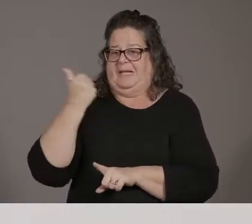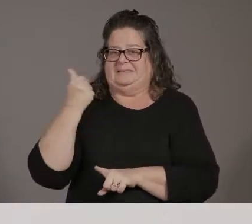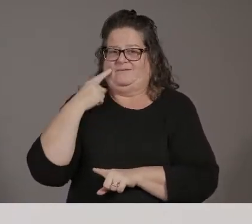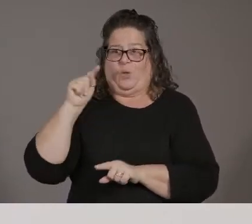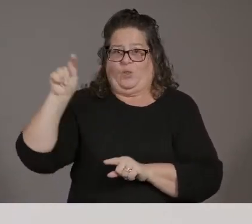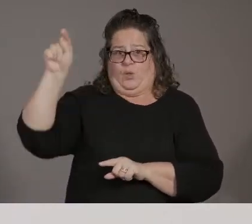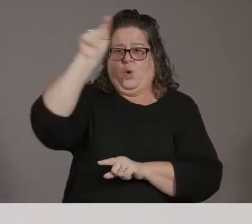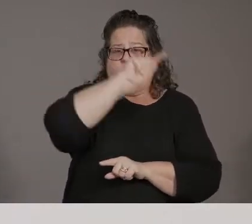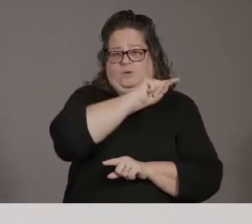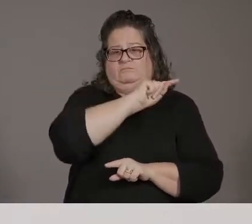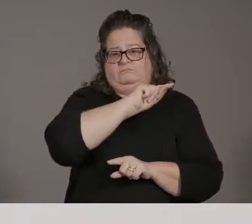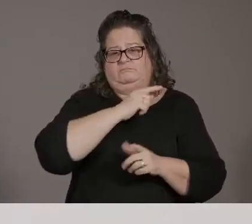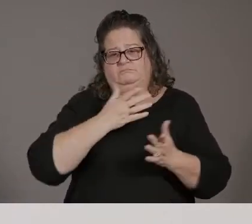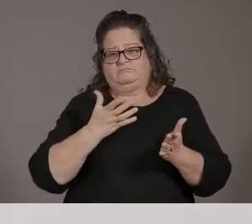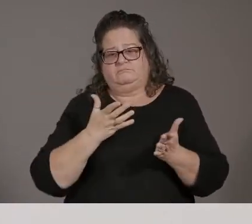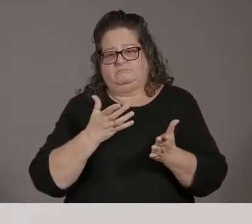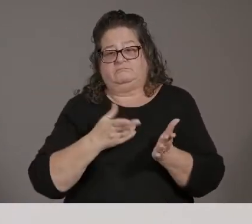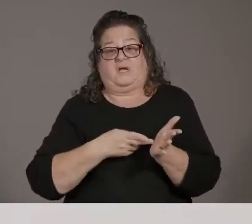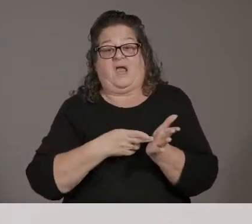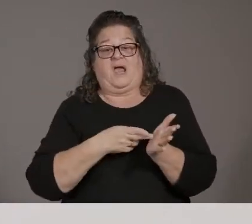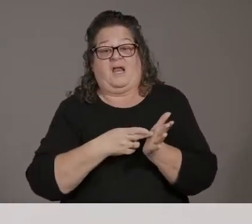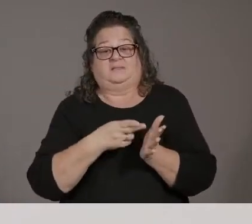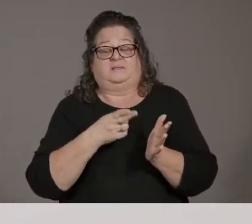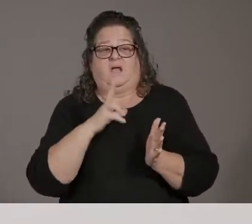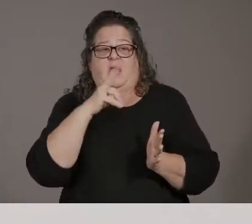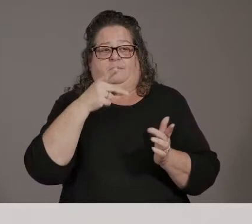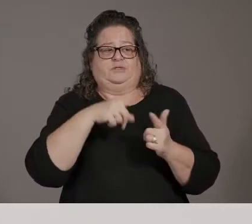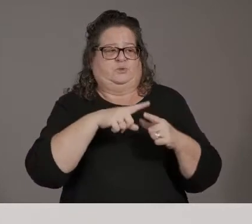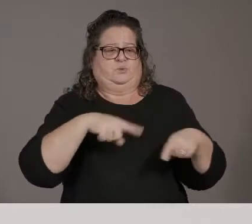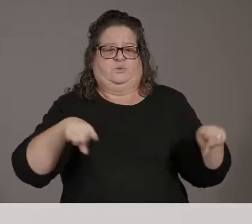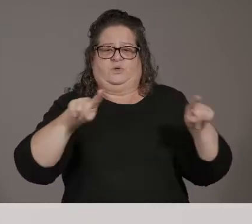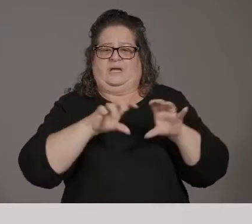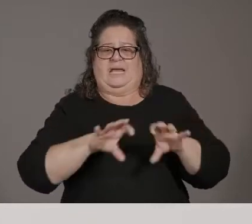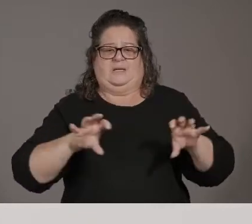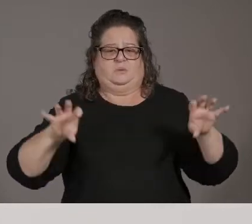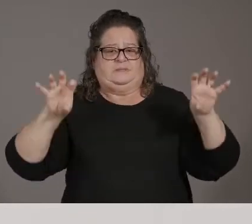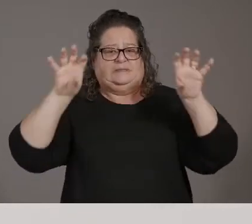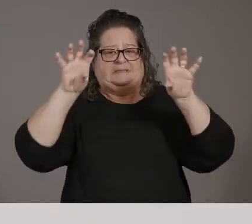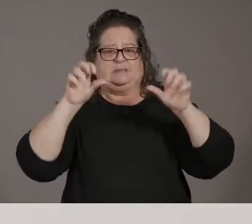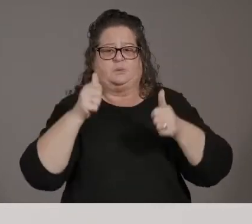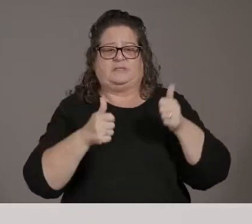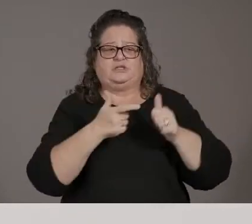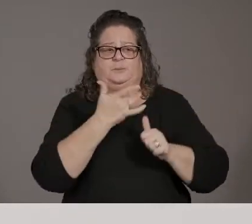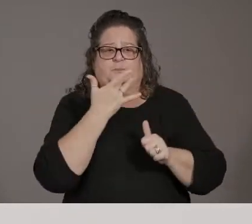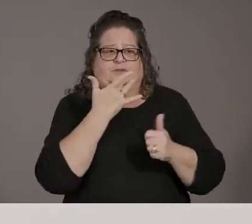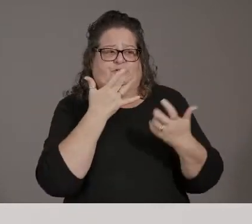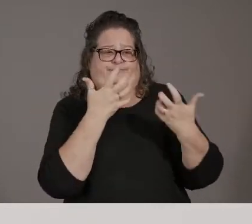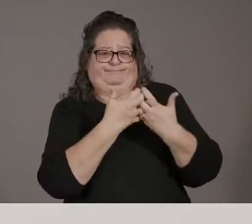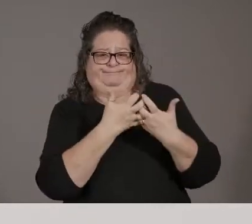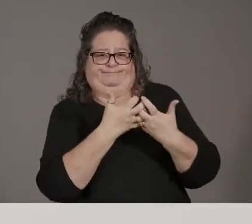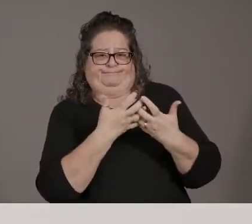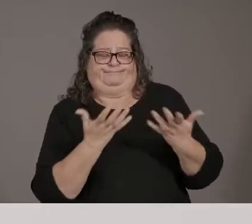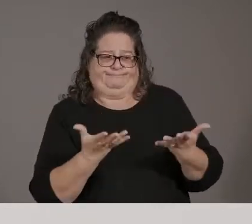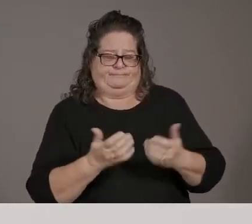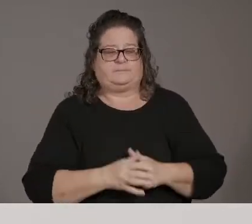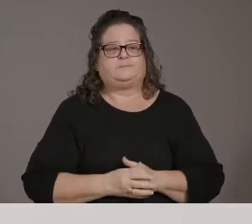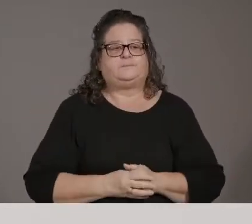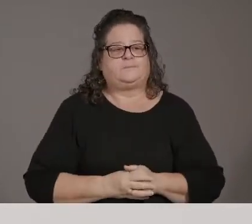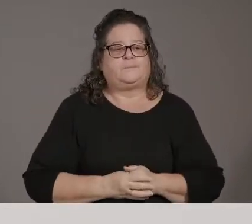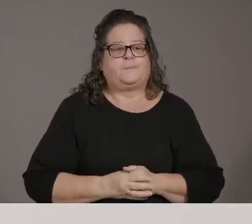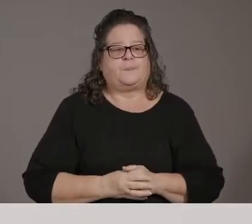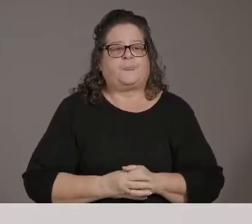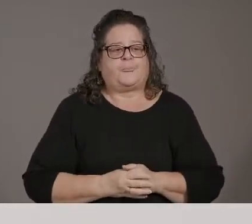they've got a really good case for using the Janssen. I see. And then just to follow up on vulnerable